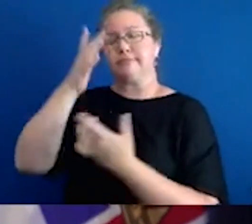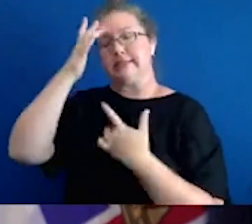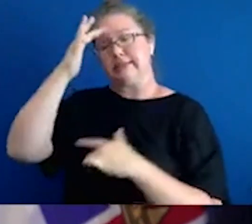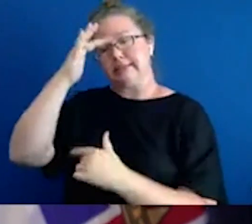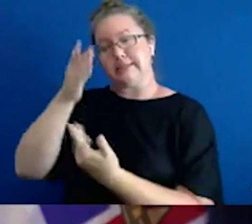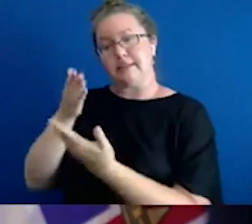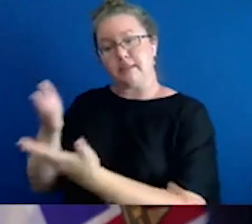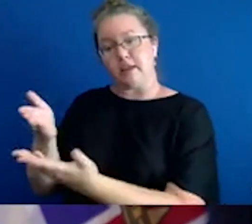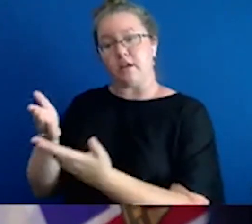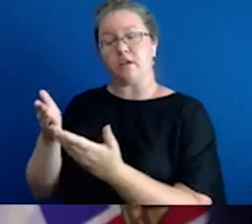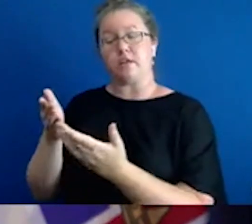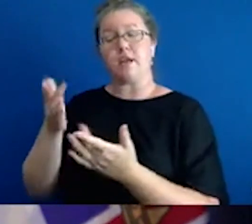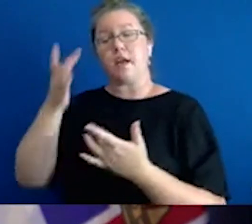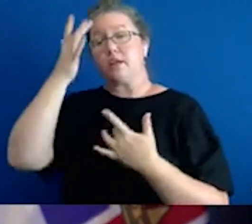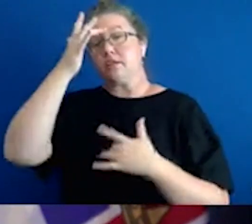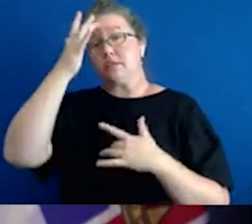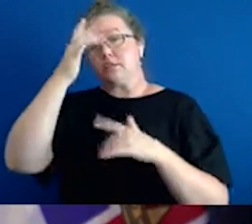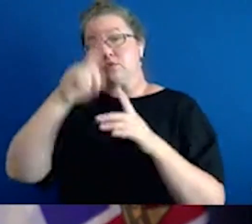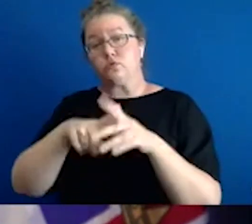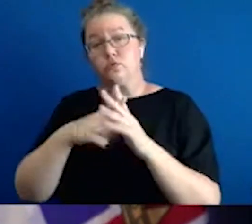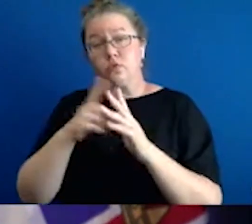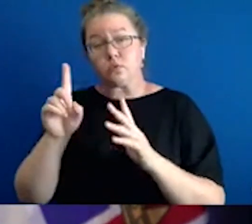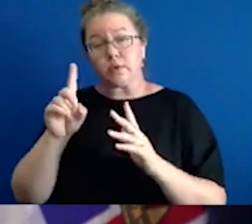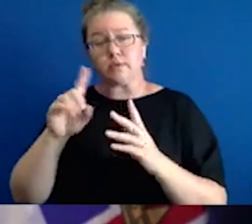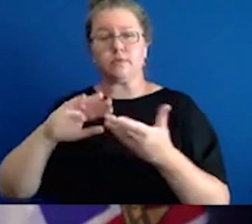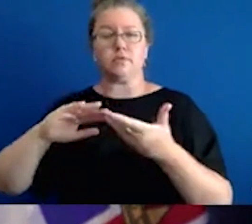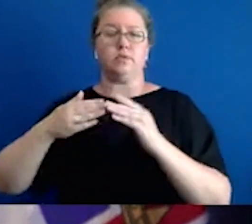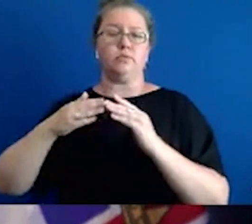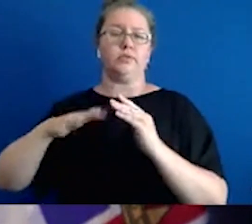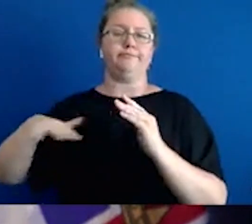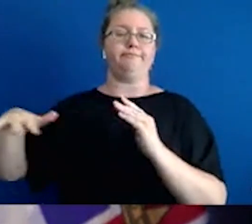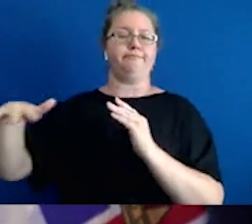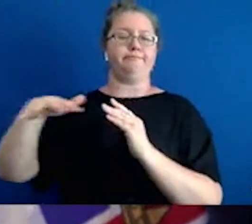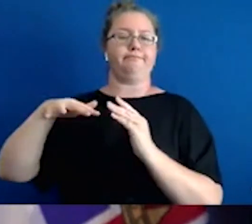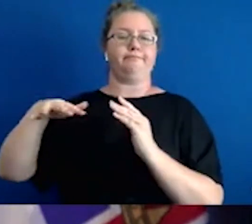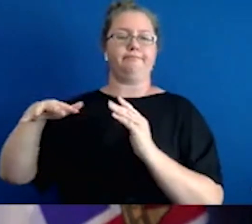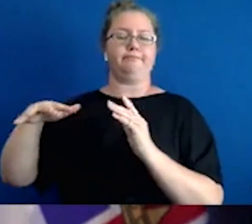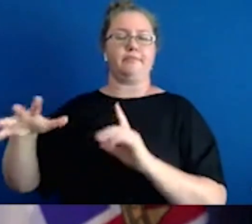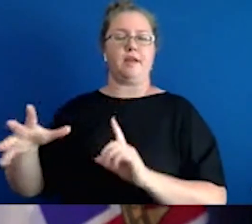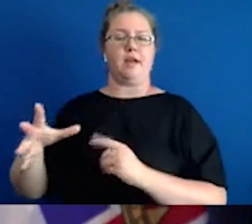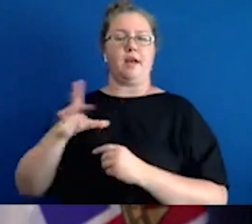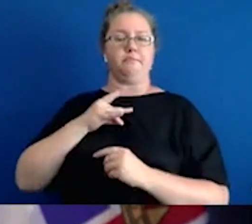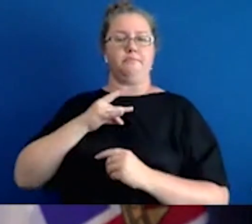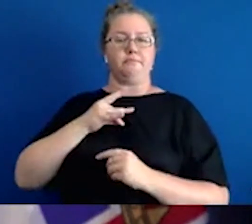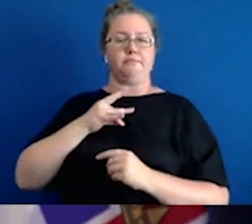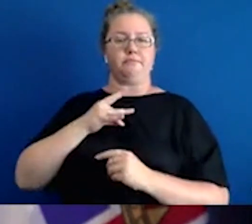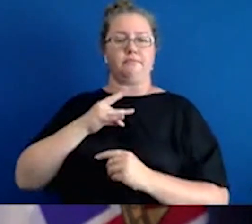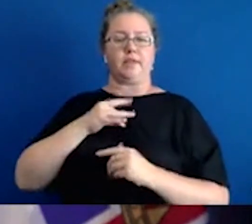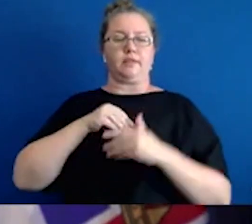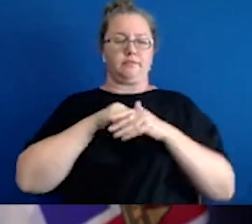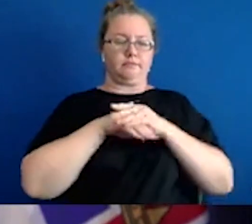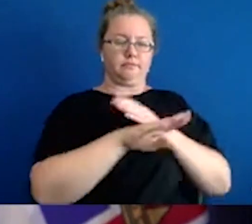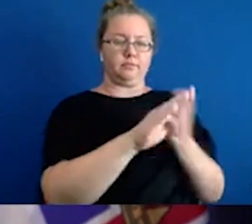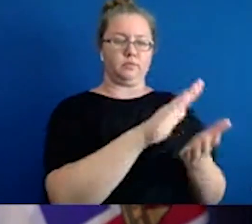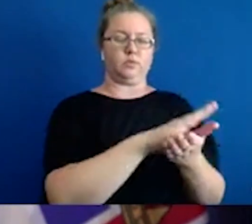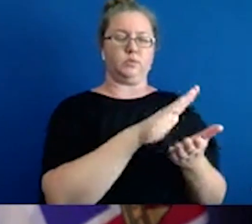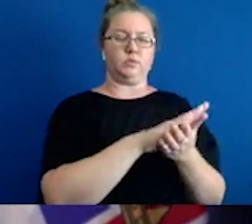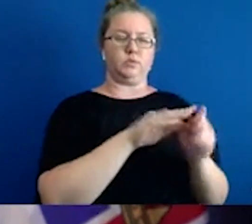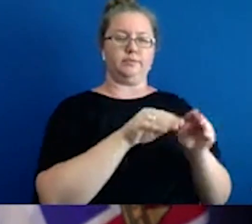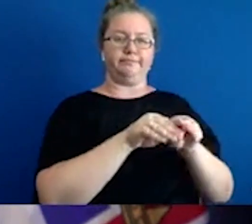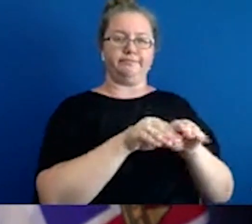either through social contacts, through family contacts in the community. If there's no transmission event in the school or there's no